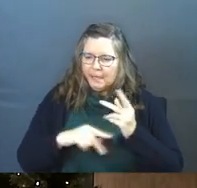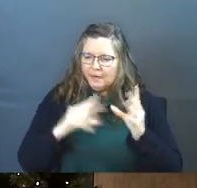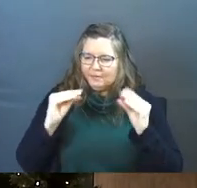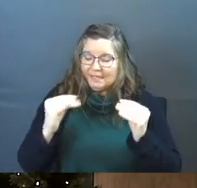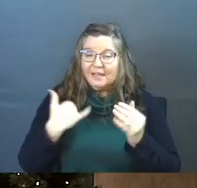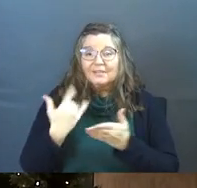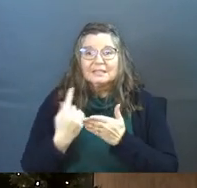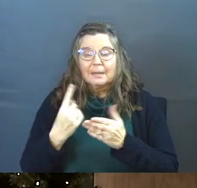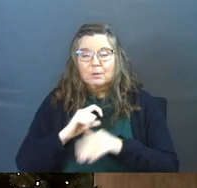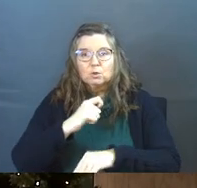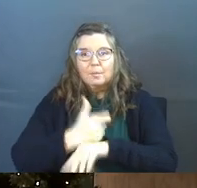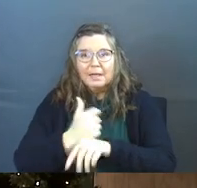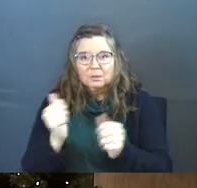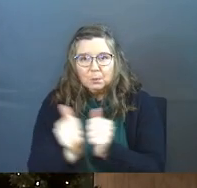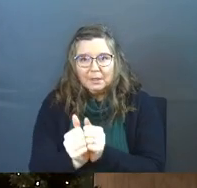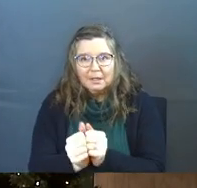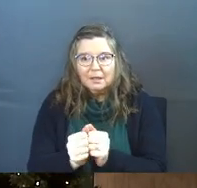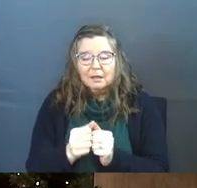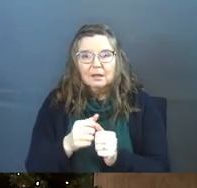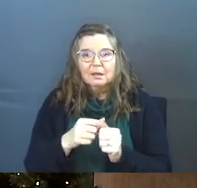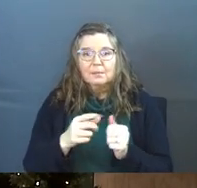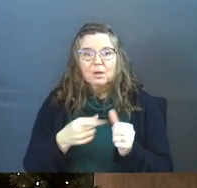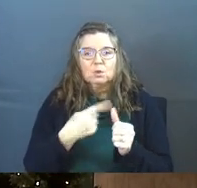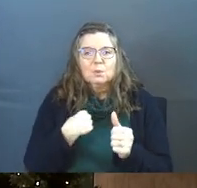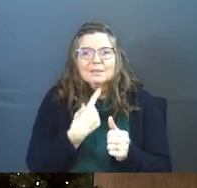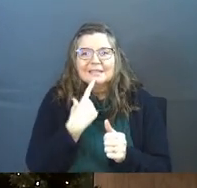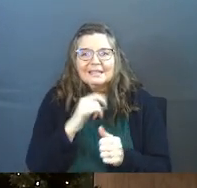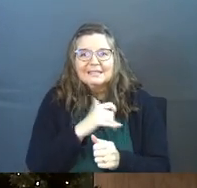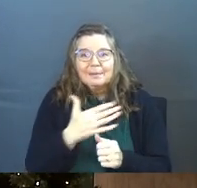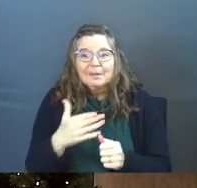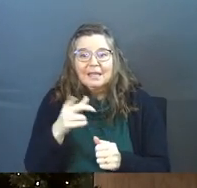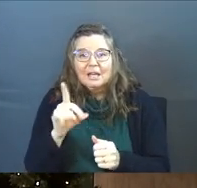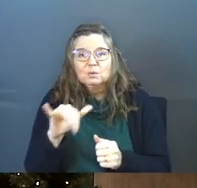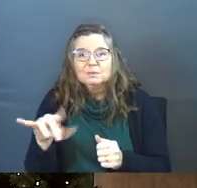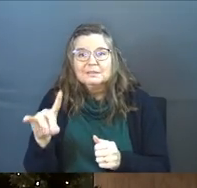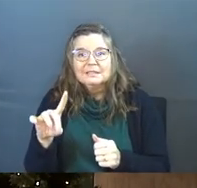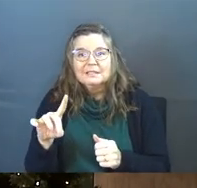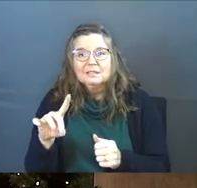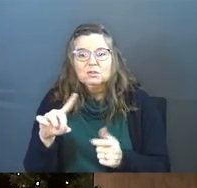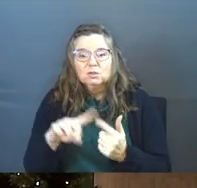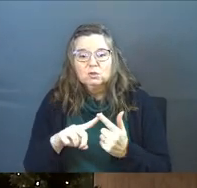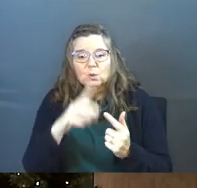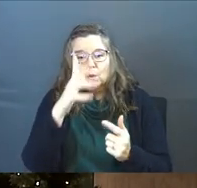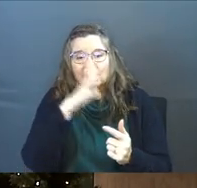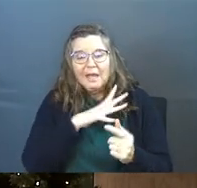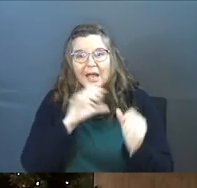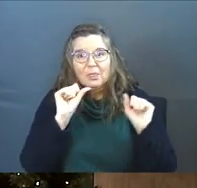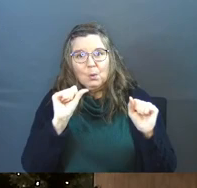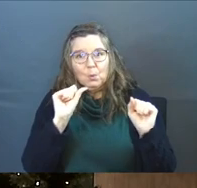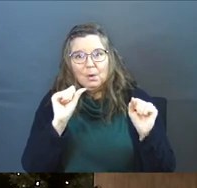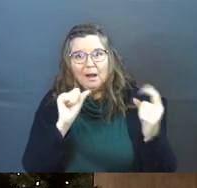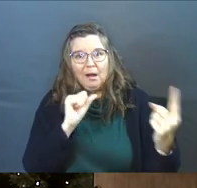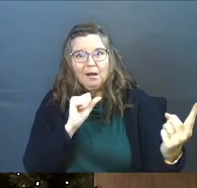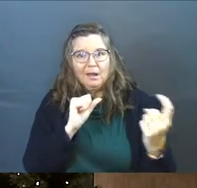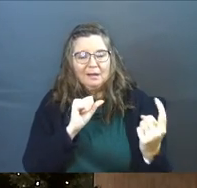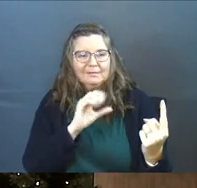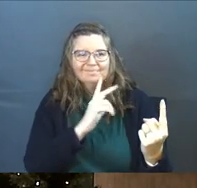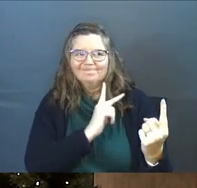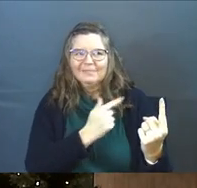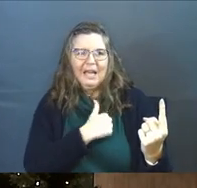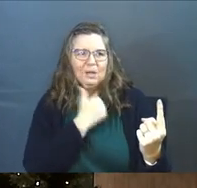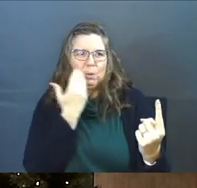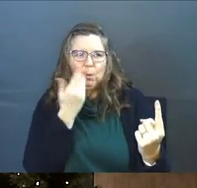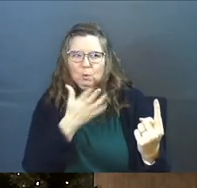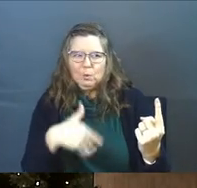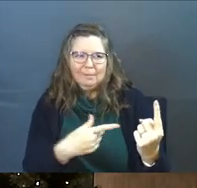if I had something to base it on, but you would end up saying the same thing as you did to the guy in the workout outfit. We're not there yet.